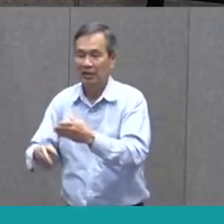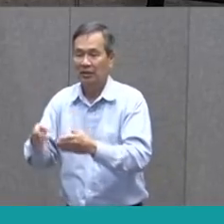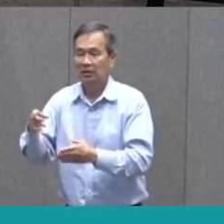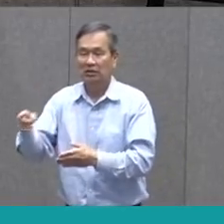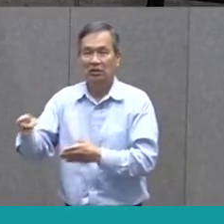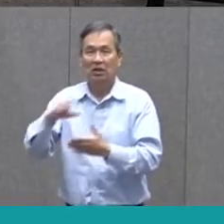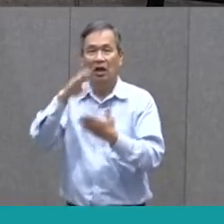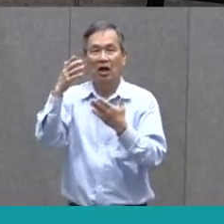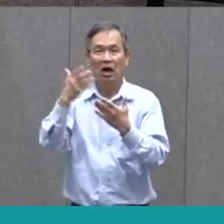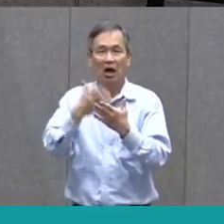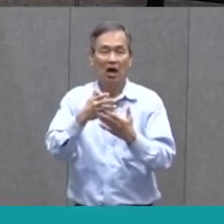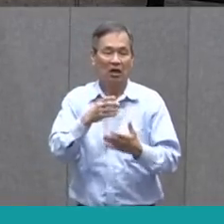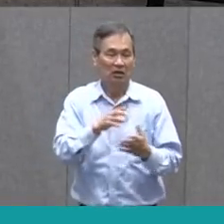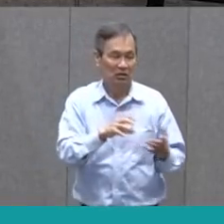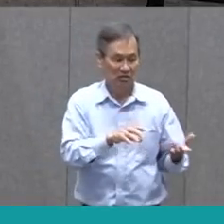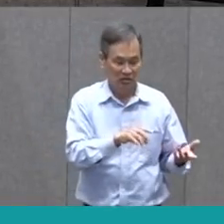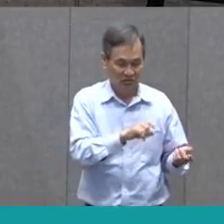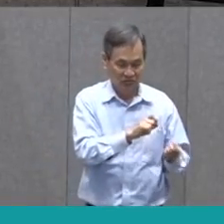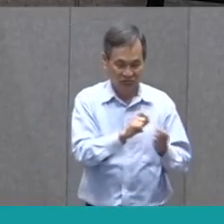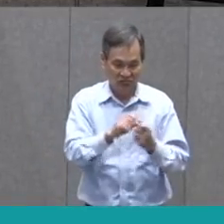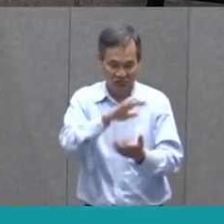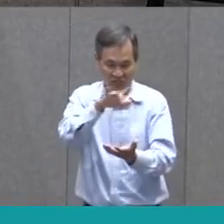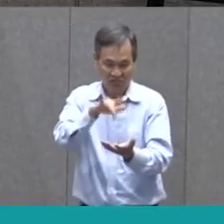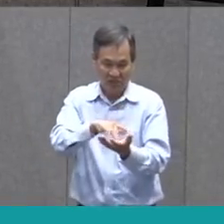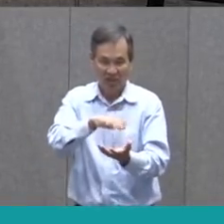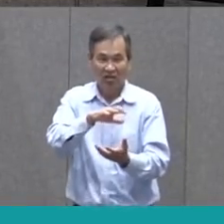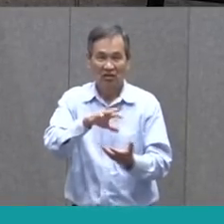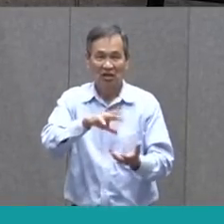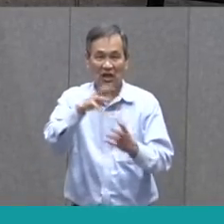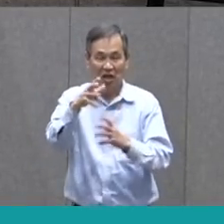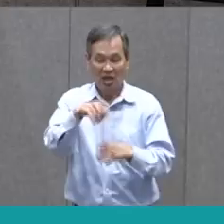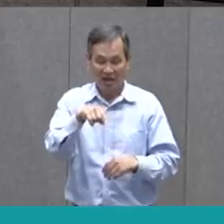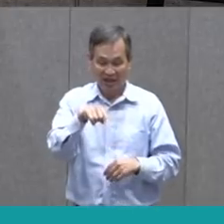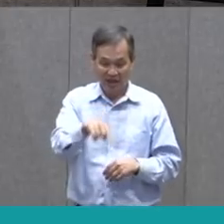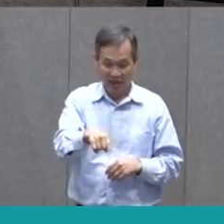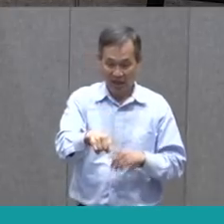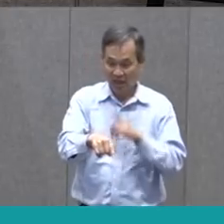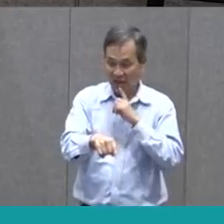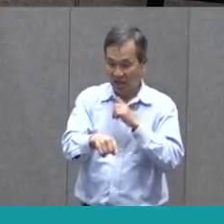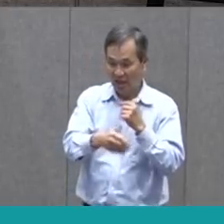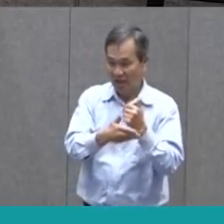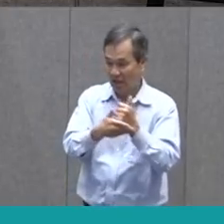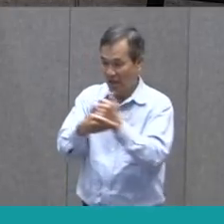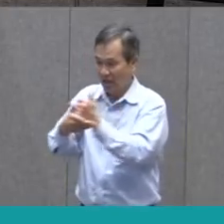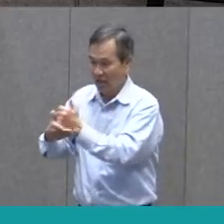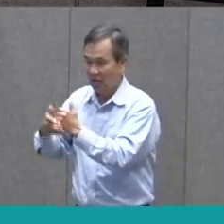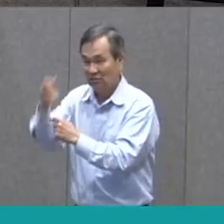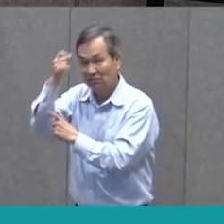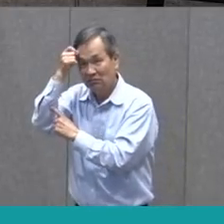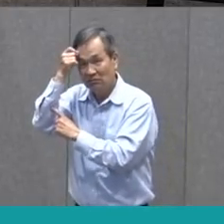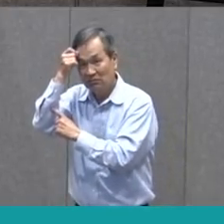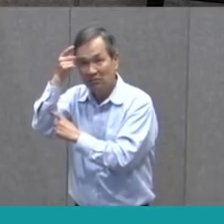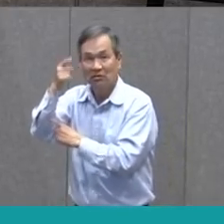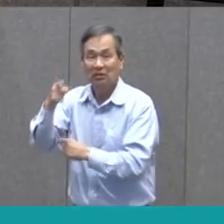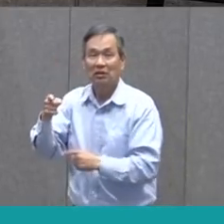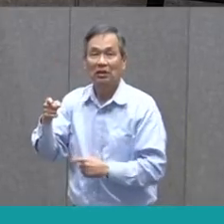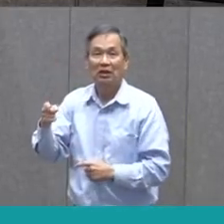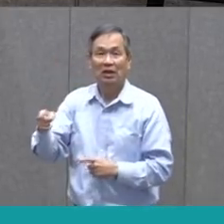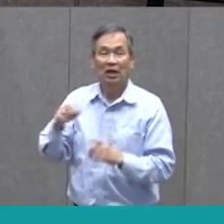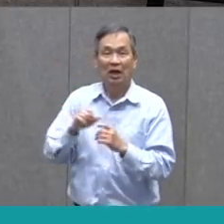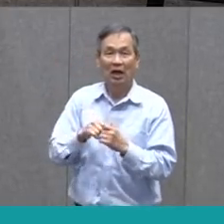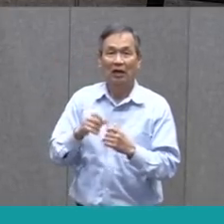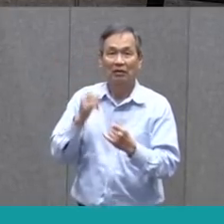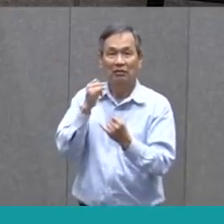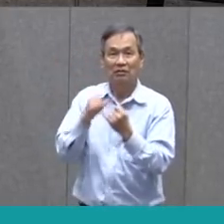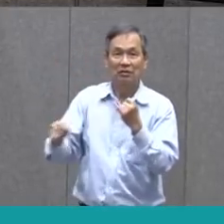all that messy stuff that happened in the middle actually helped her to realize how to